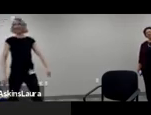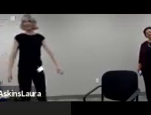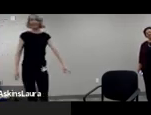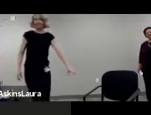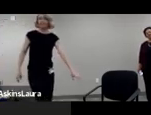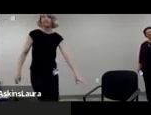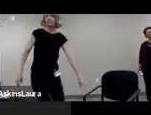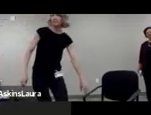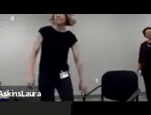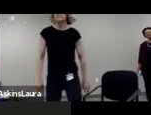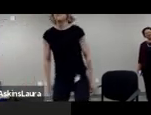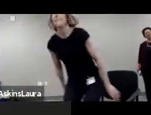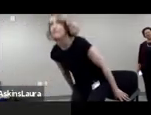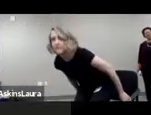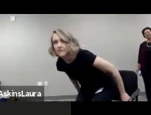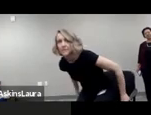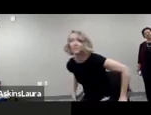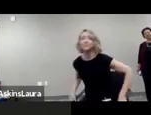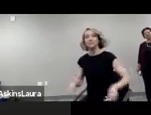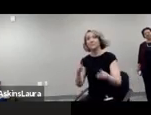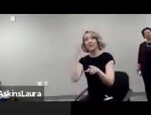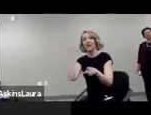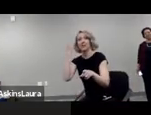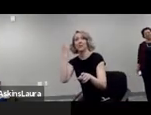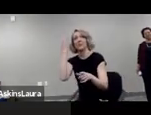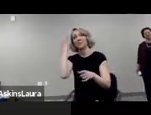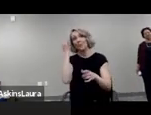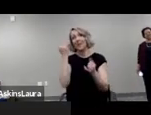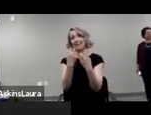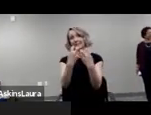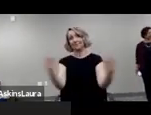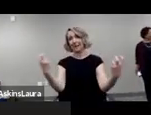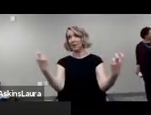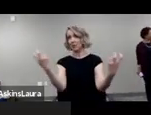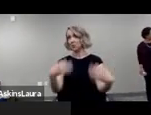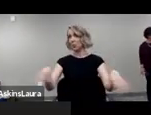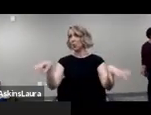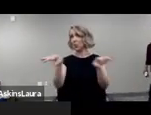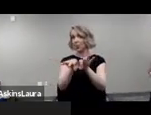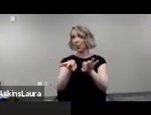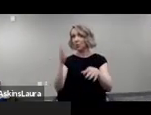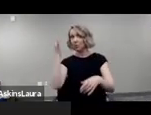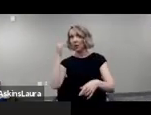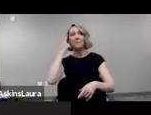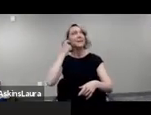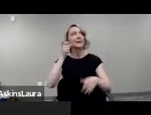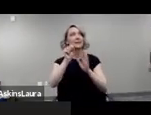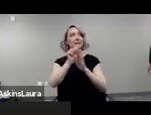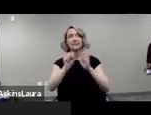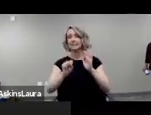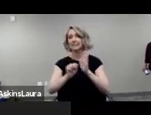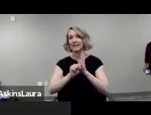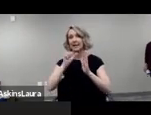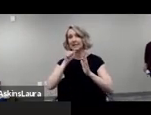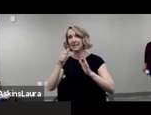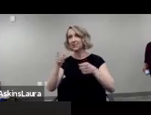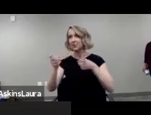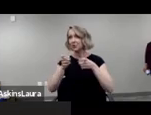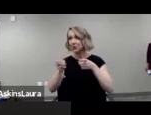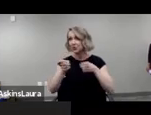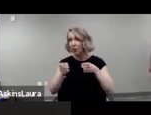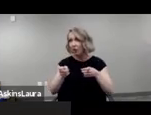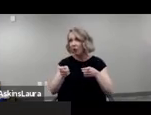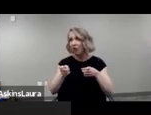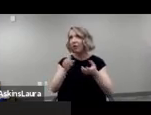this is so speaking and the reason why this panel is so important is that the state doesn't control uh the